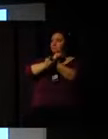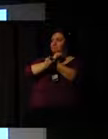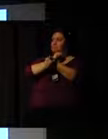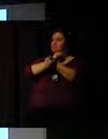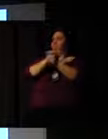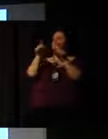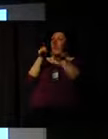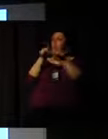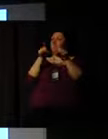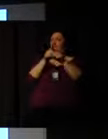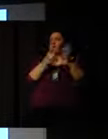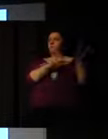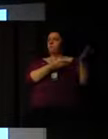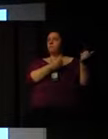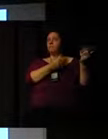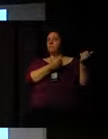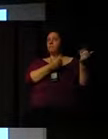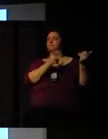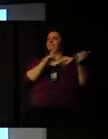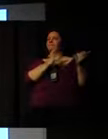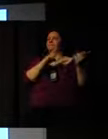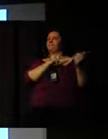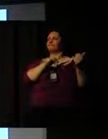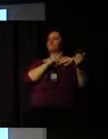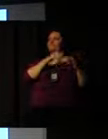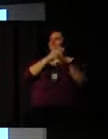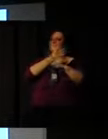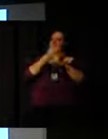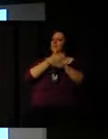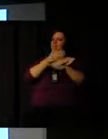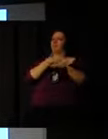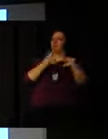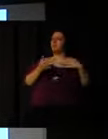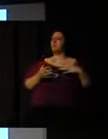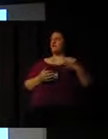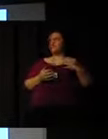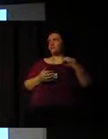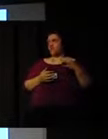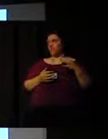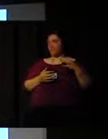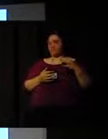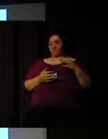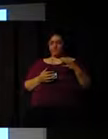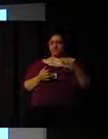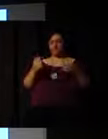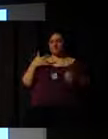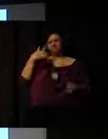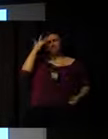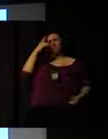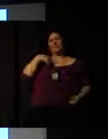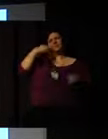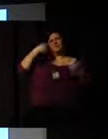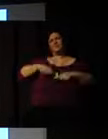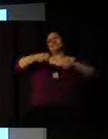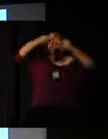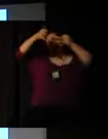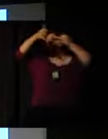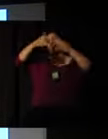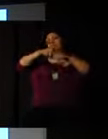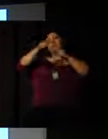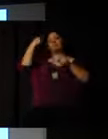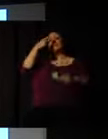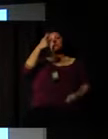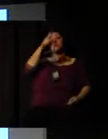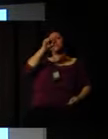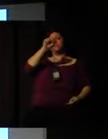in volunteerism. And I'm sure I don't have to tell you, but I don't know if that is right, sir. But in 1851, the